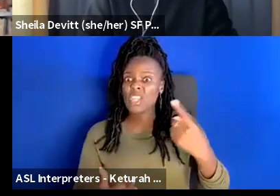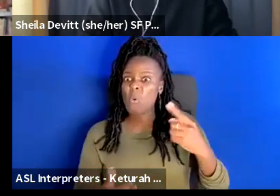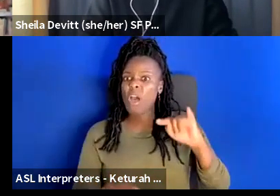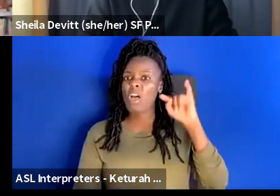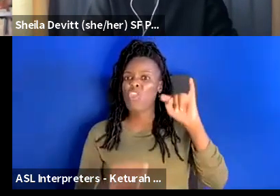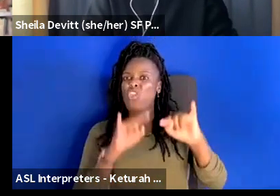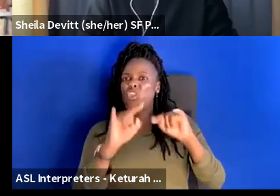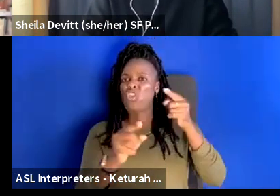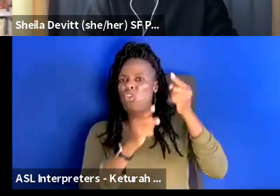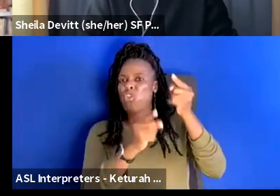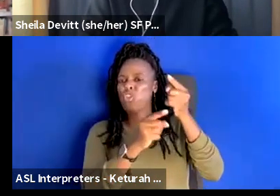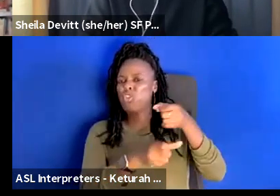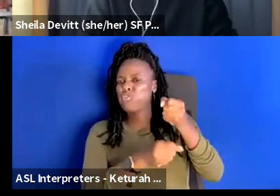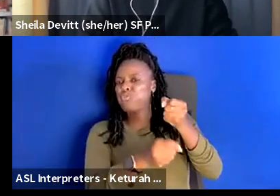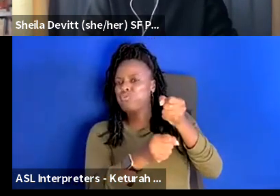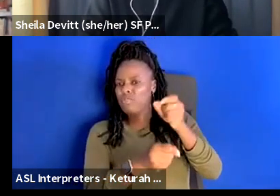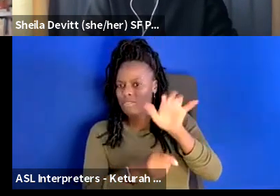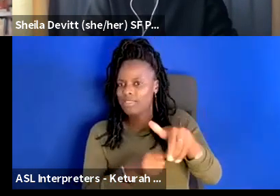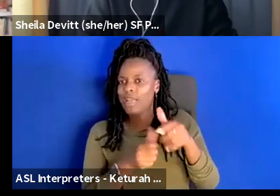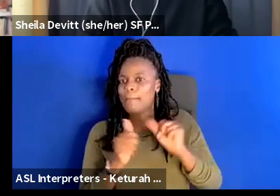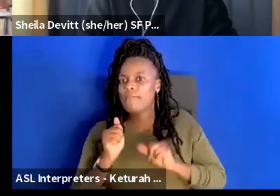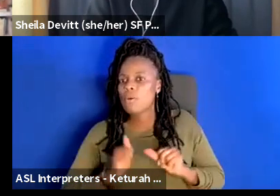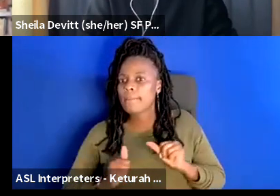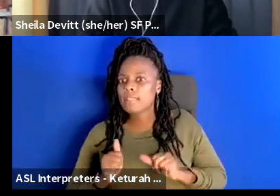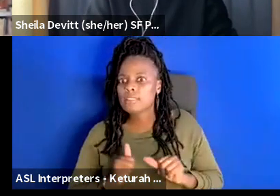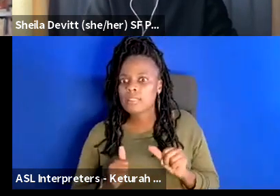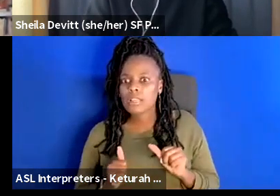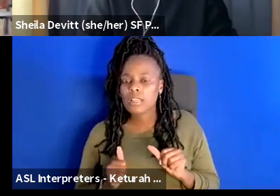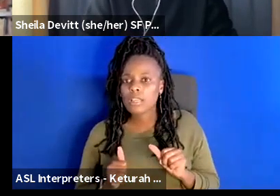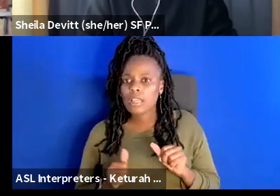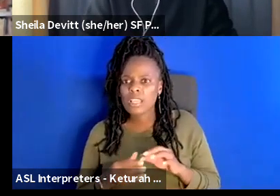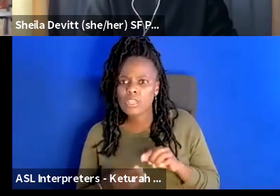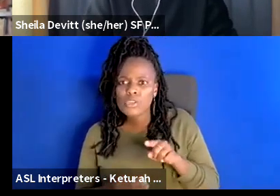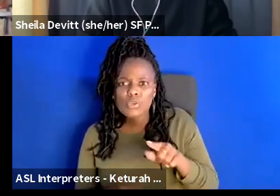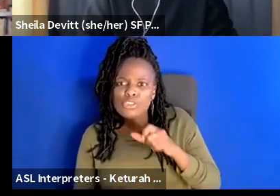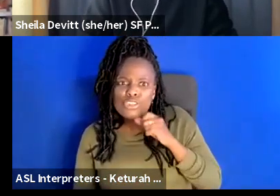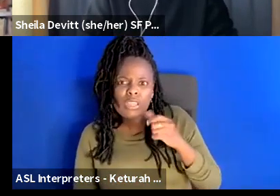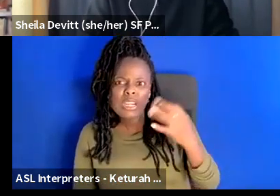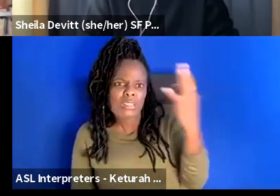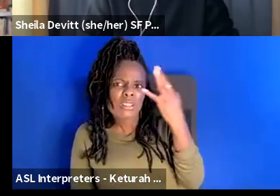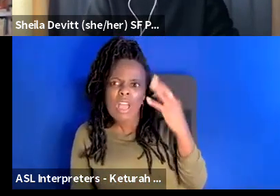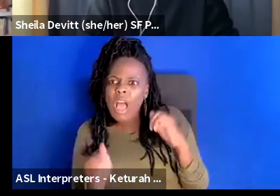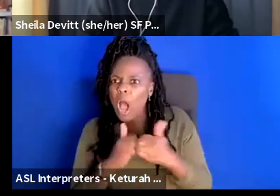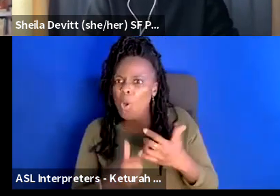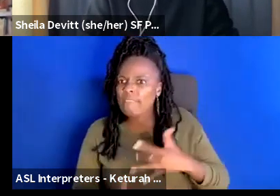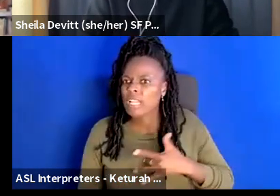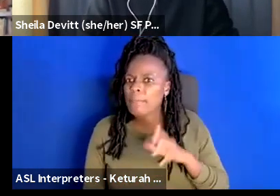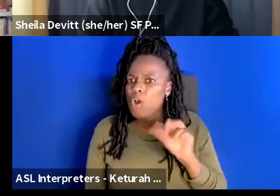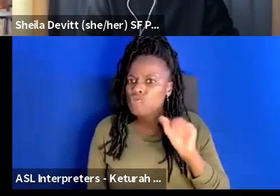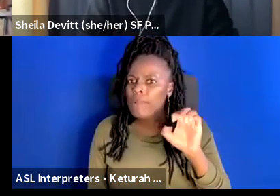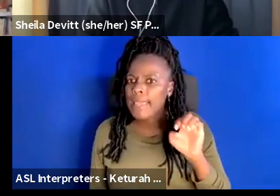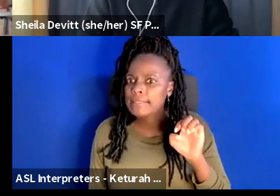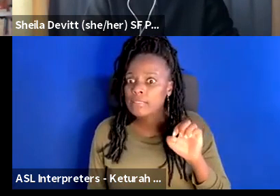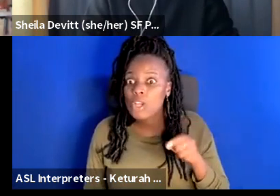the performance um to the point where they're like you shouldn't lecture me on how to feel about race and it was